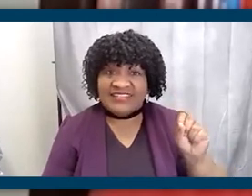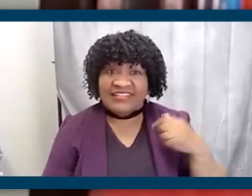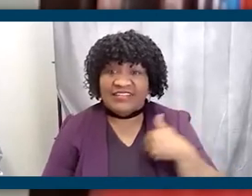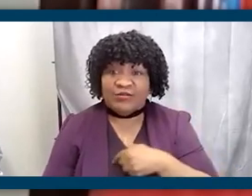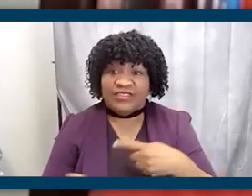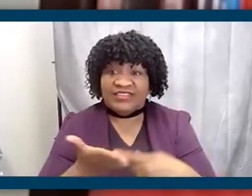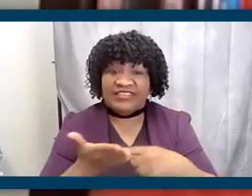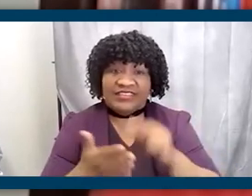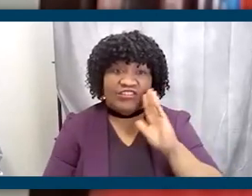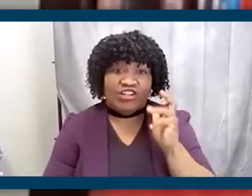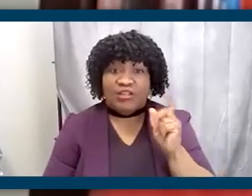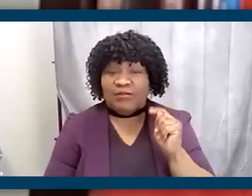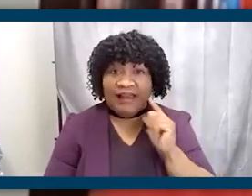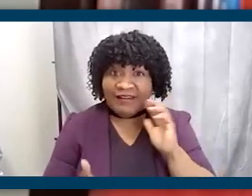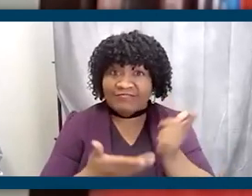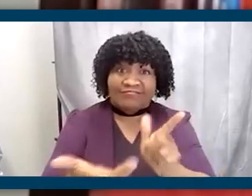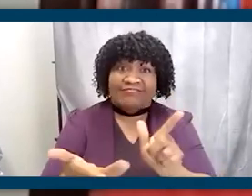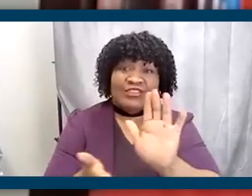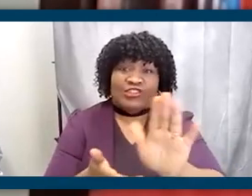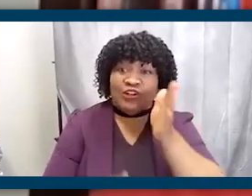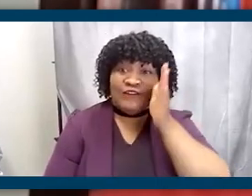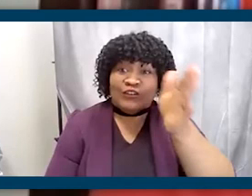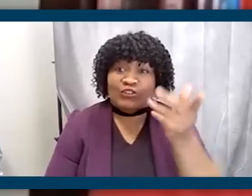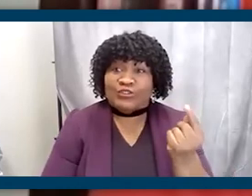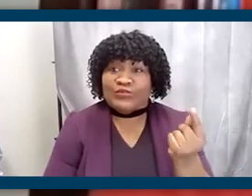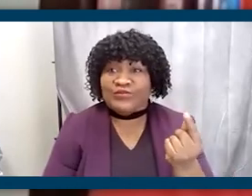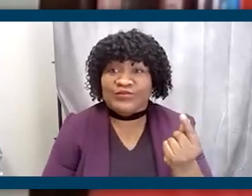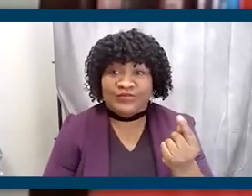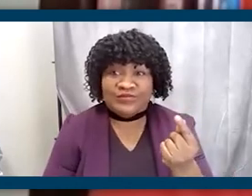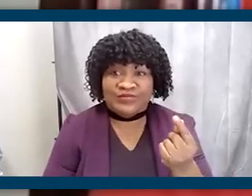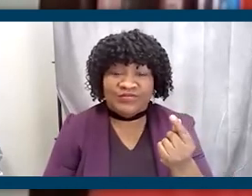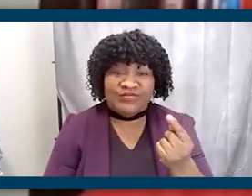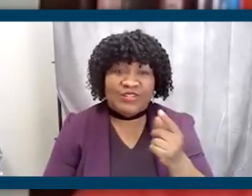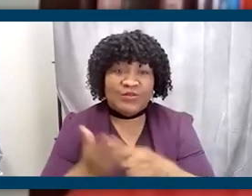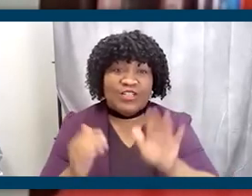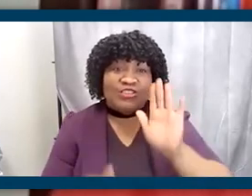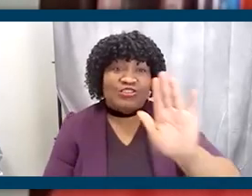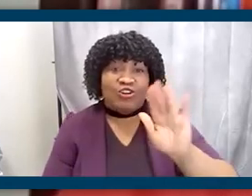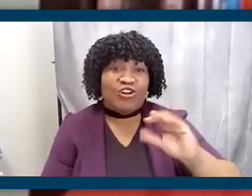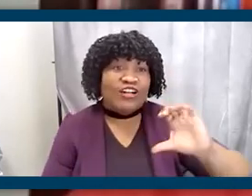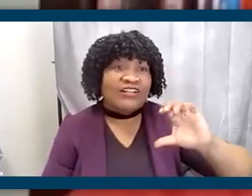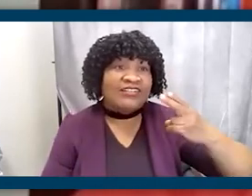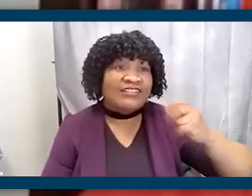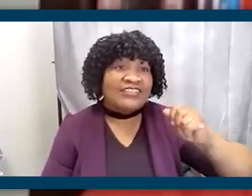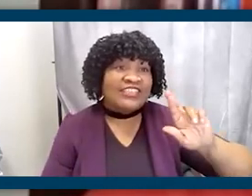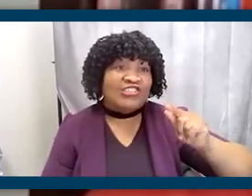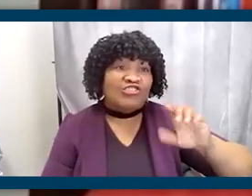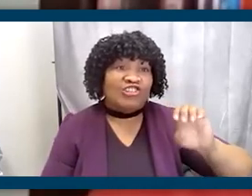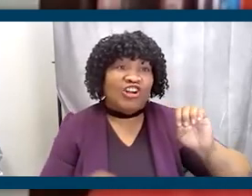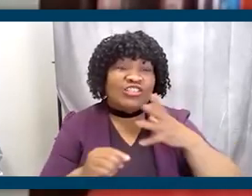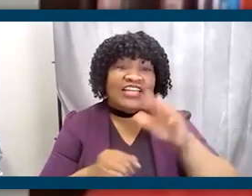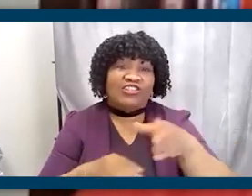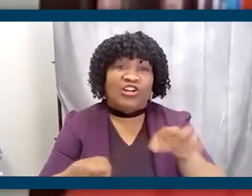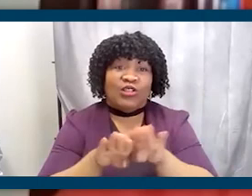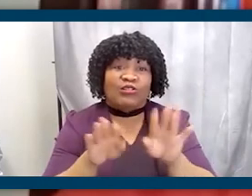about charting the course to your future, what's your charge to us in closing remarks